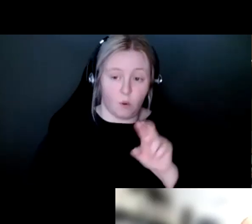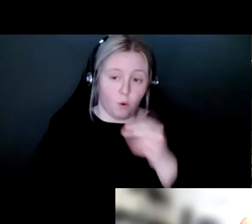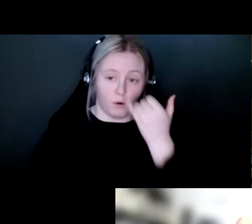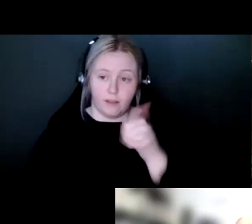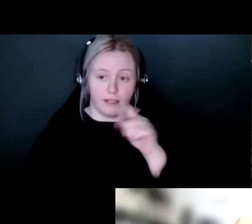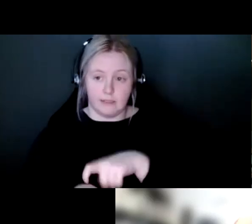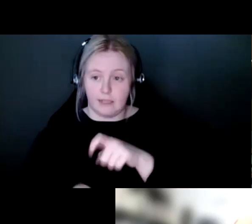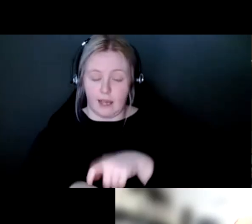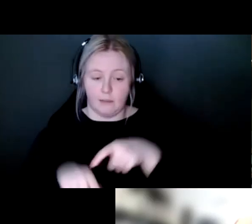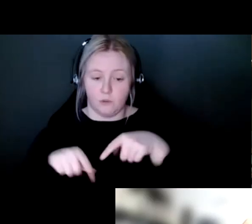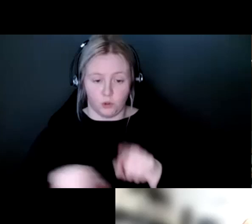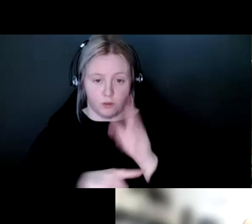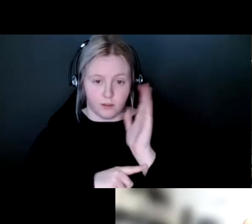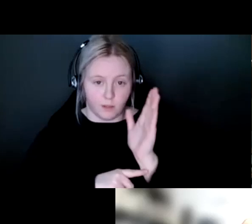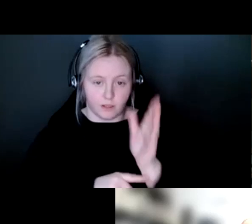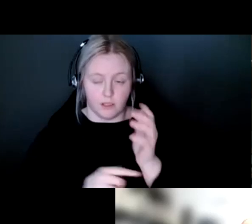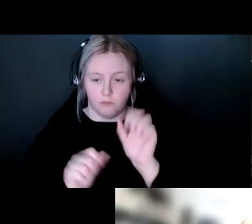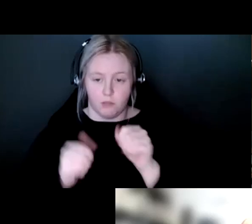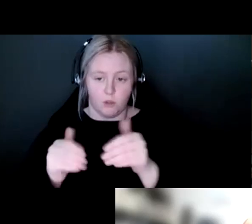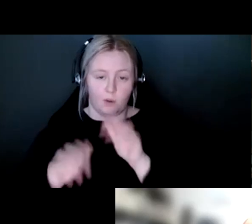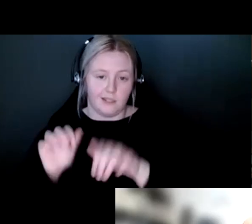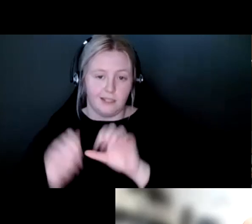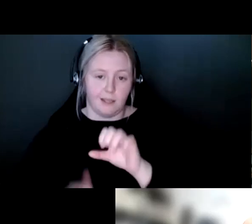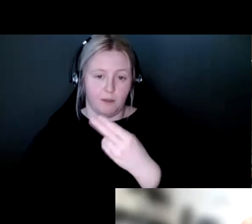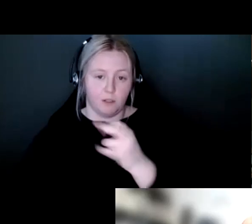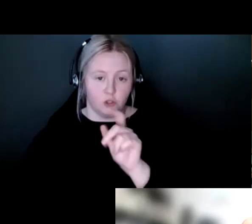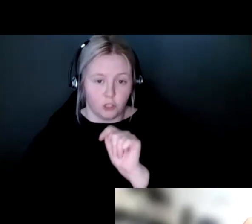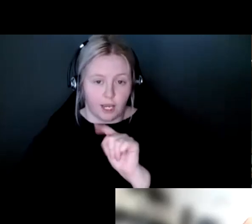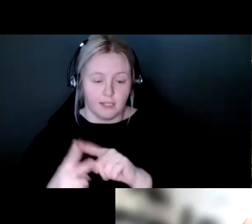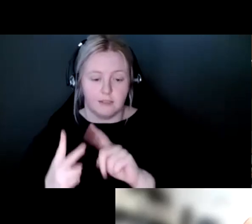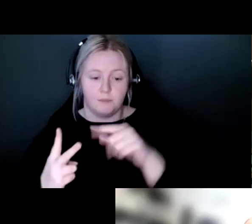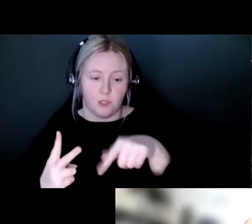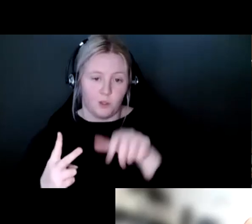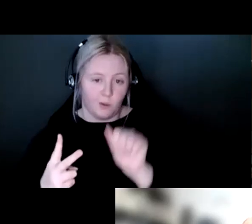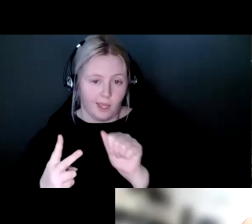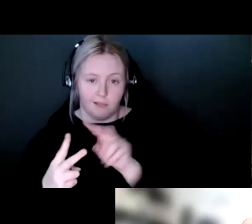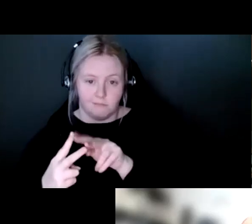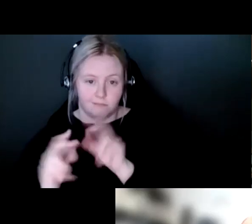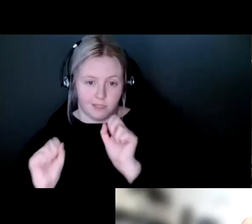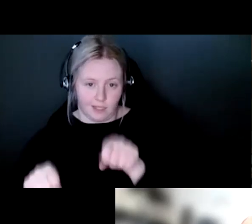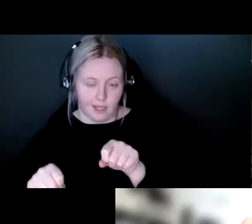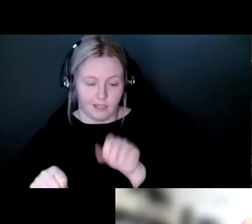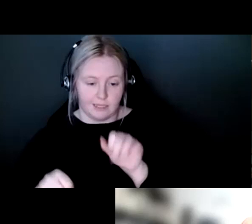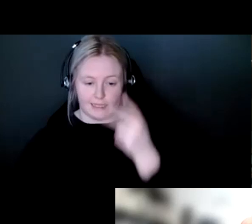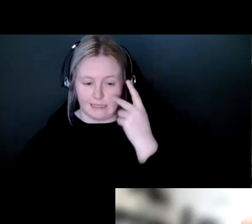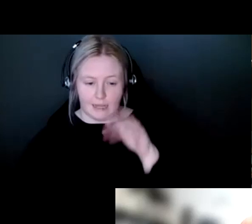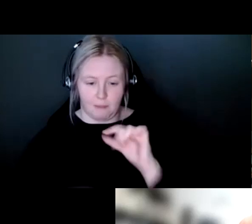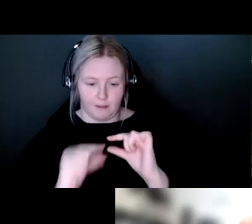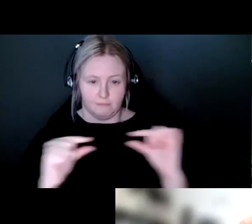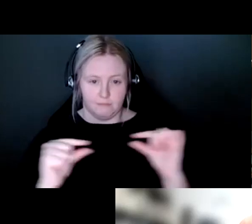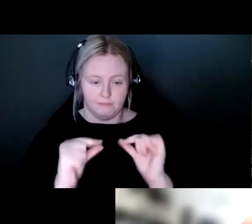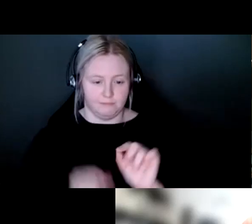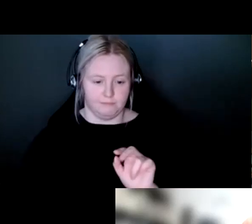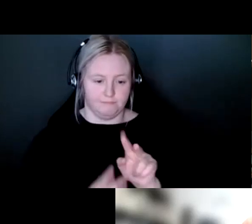you want to share, you can go ahead and type those into either the Q&A box or the chat on your zoom window. And